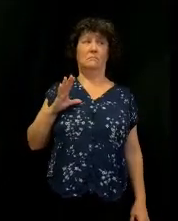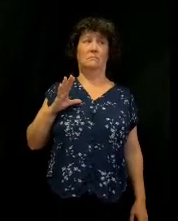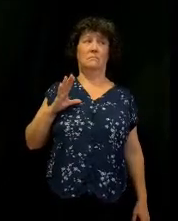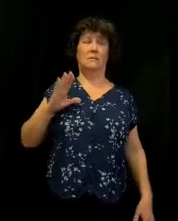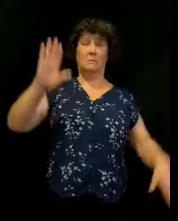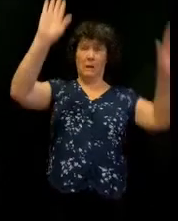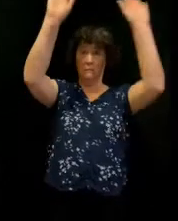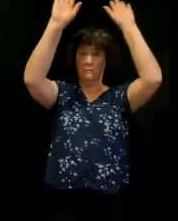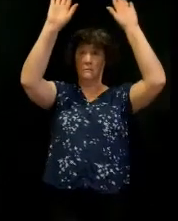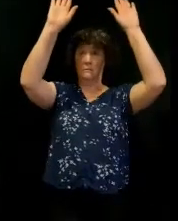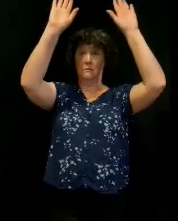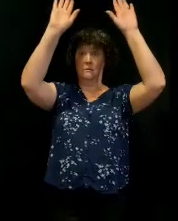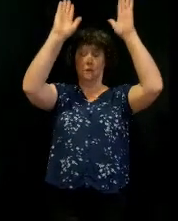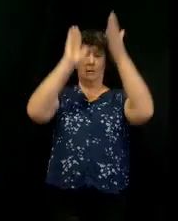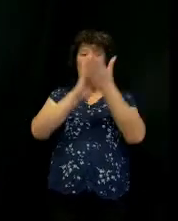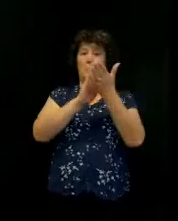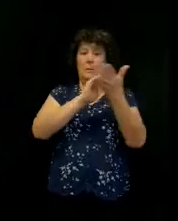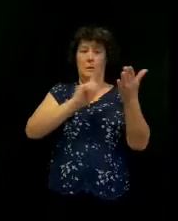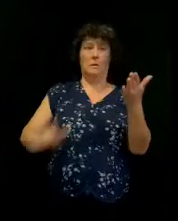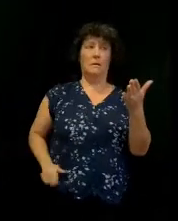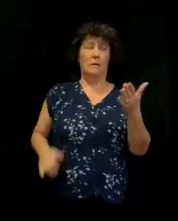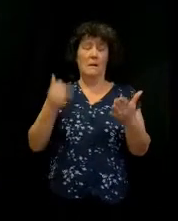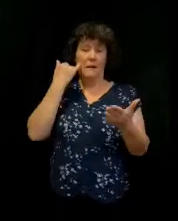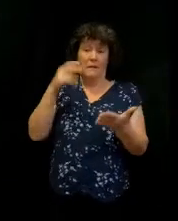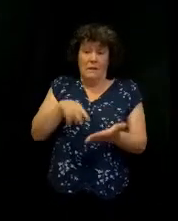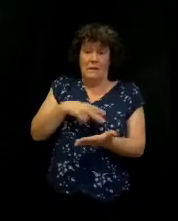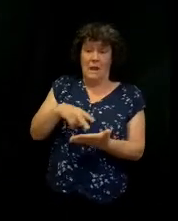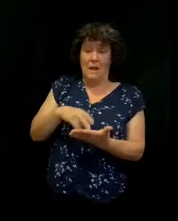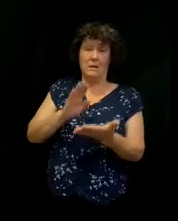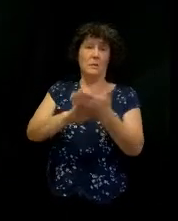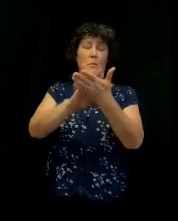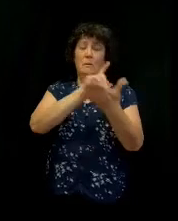If it's like this, praise the Lord. If it's a dance, praise the Lord.